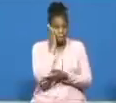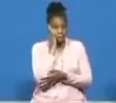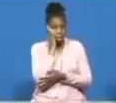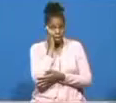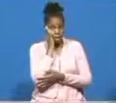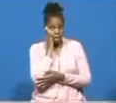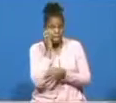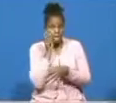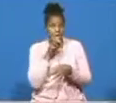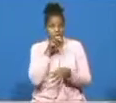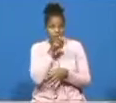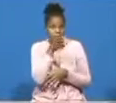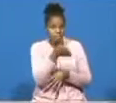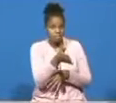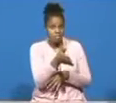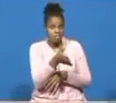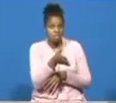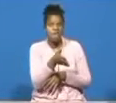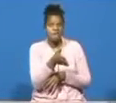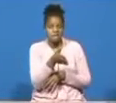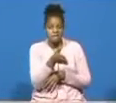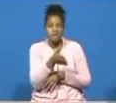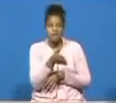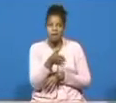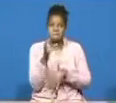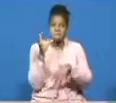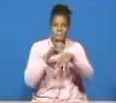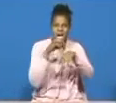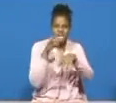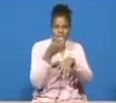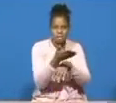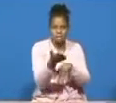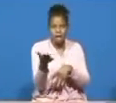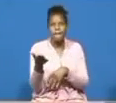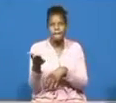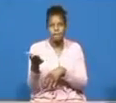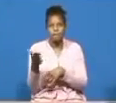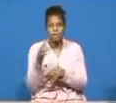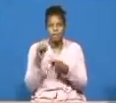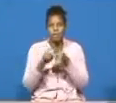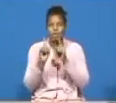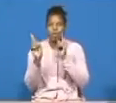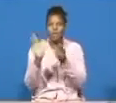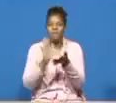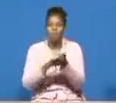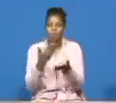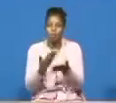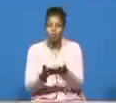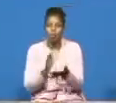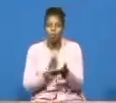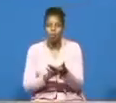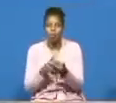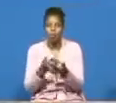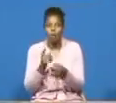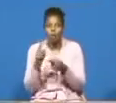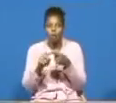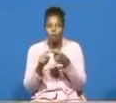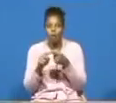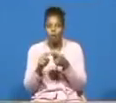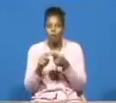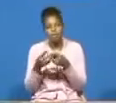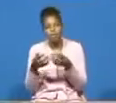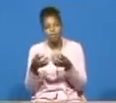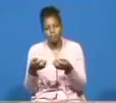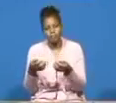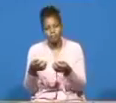serpents there snakes there biting them when they go to cook the pot when they put on the pot